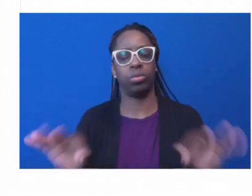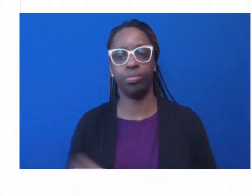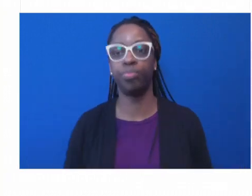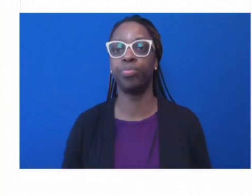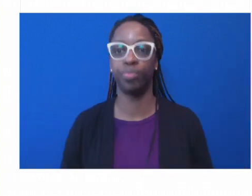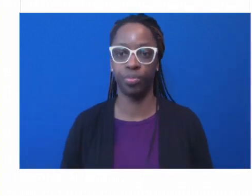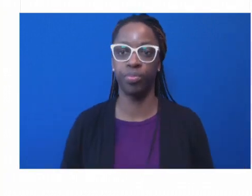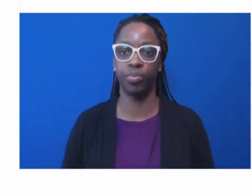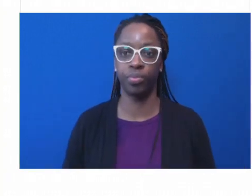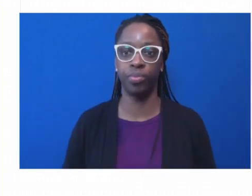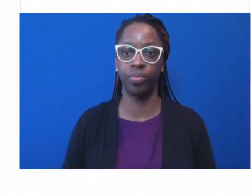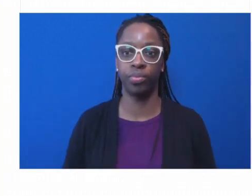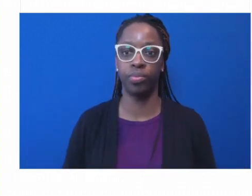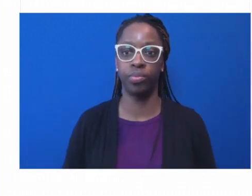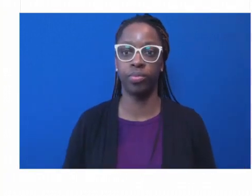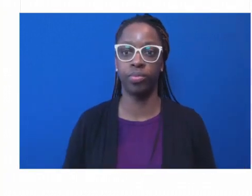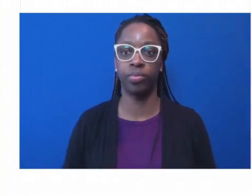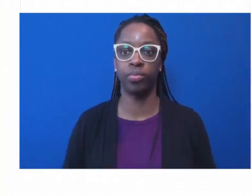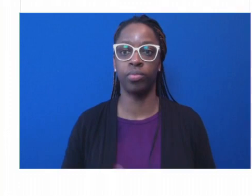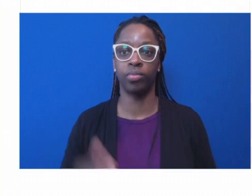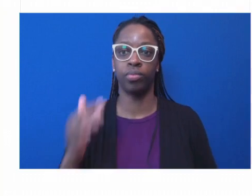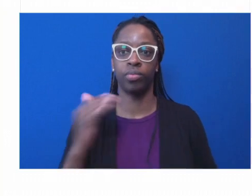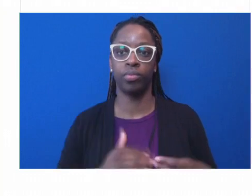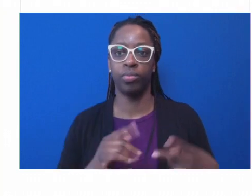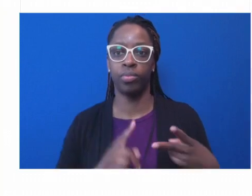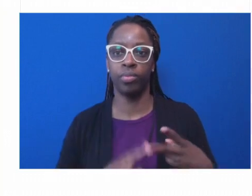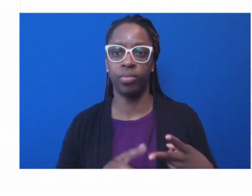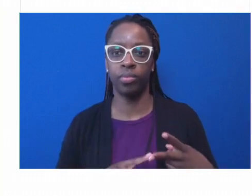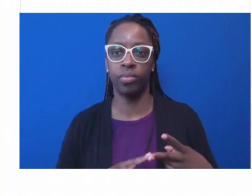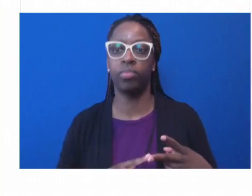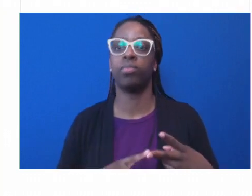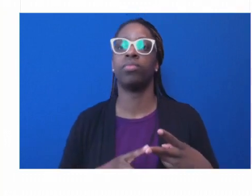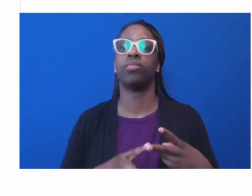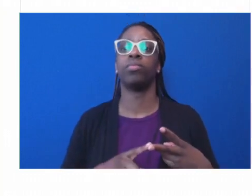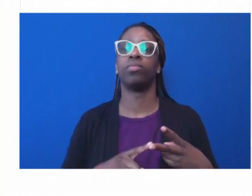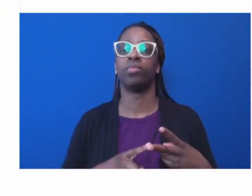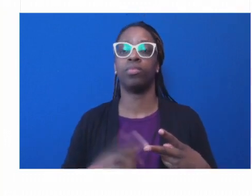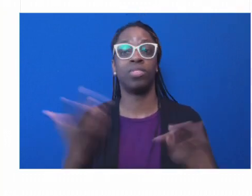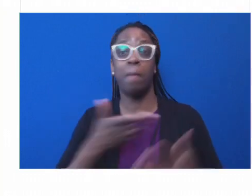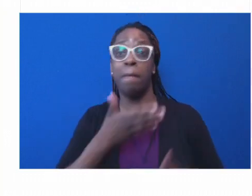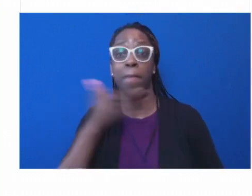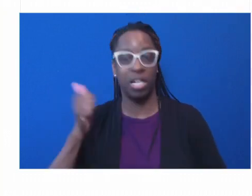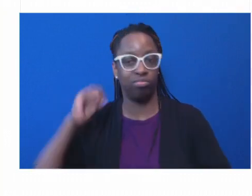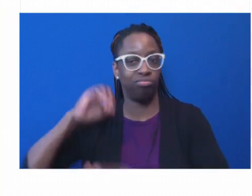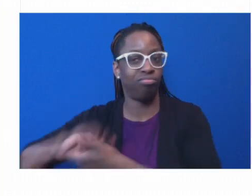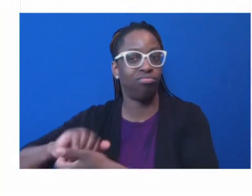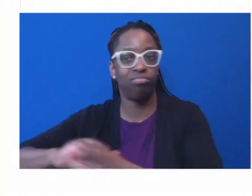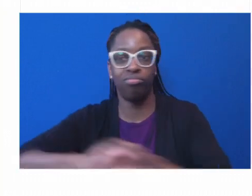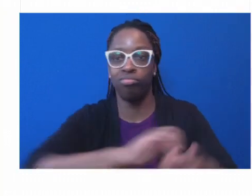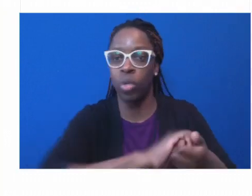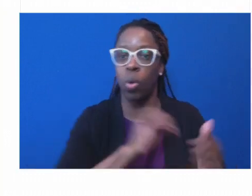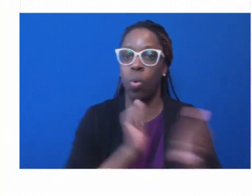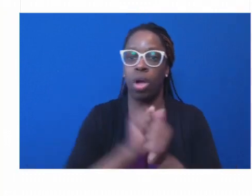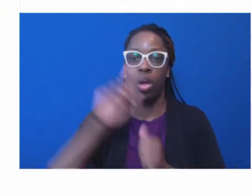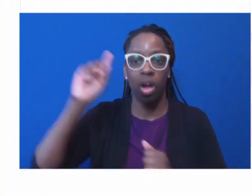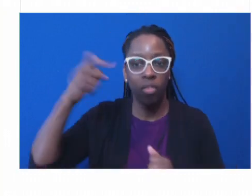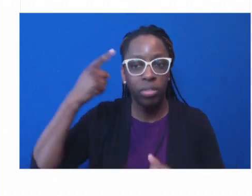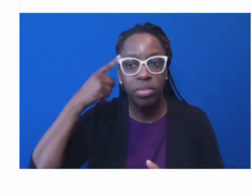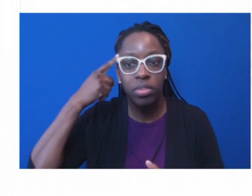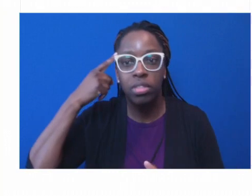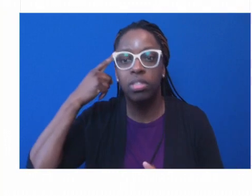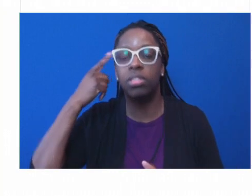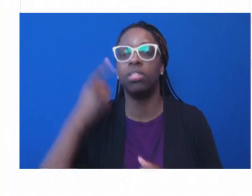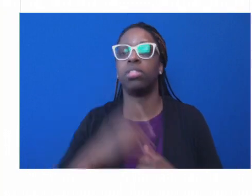is better allyship with other government partners. Even with strides that we've made in traditional public health, you often